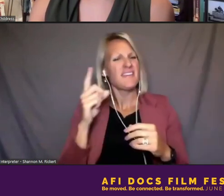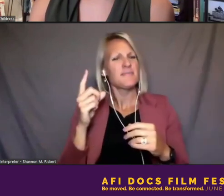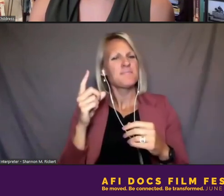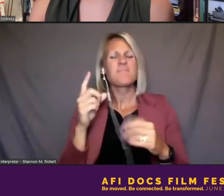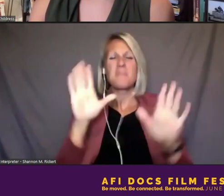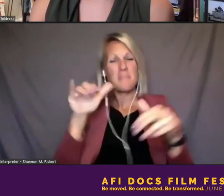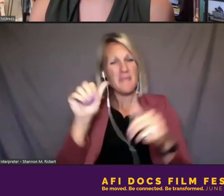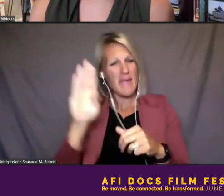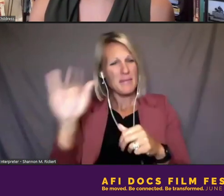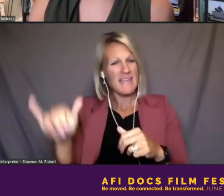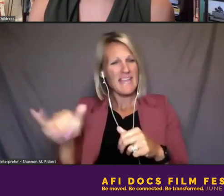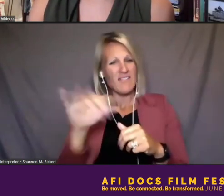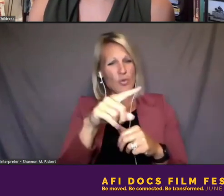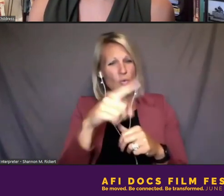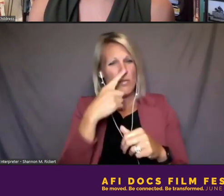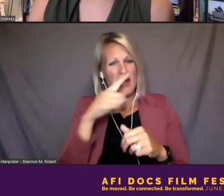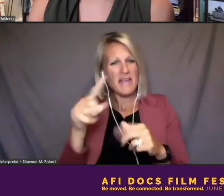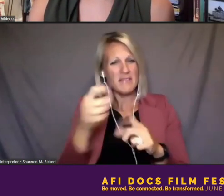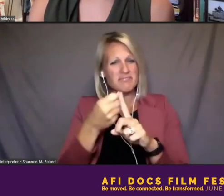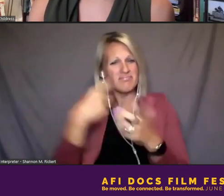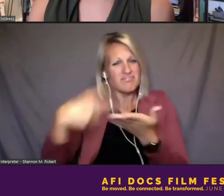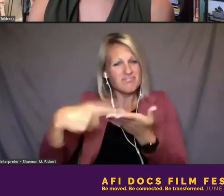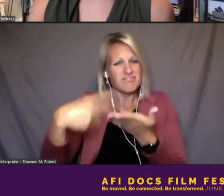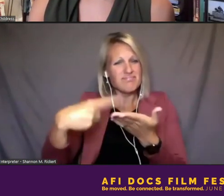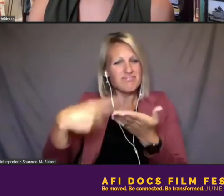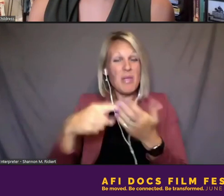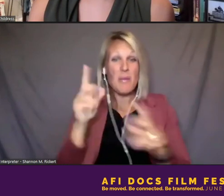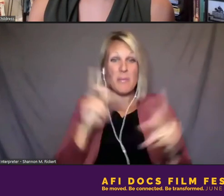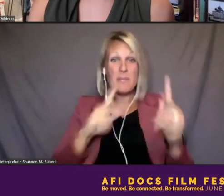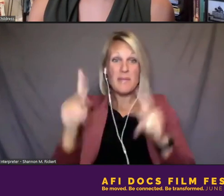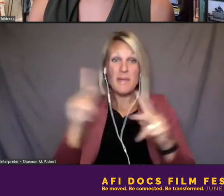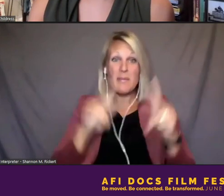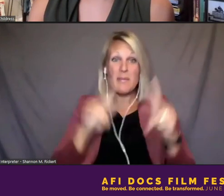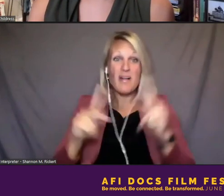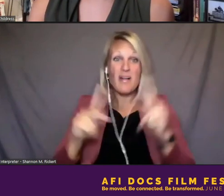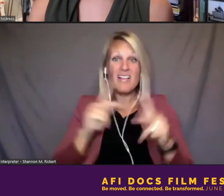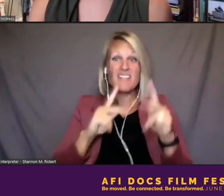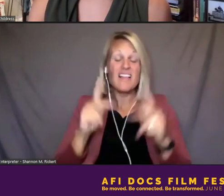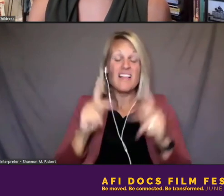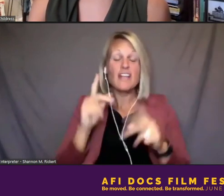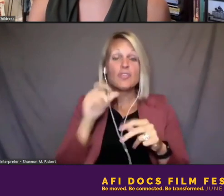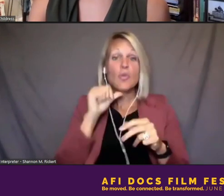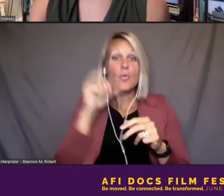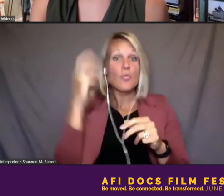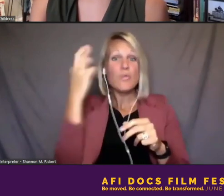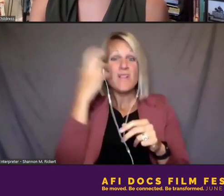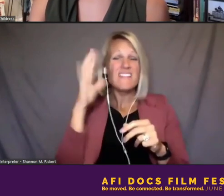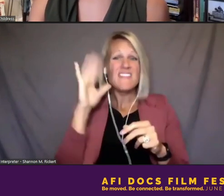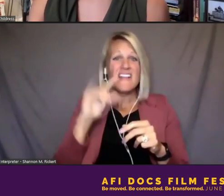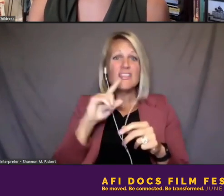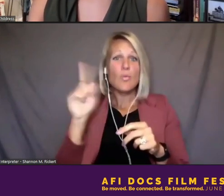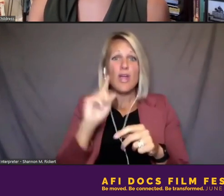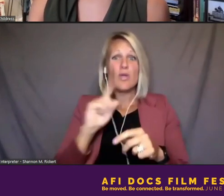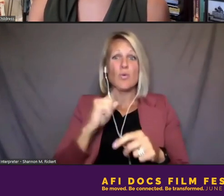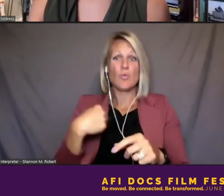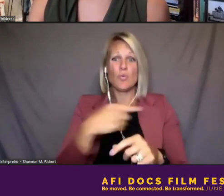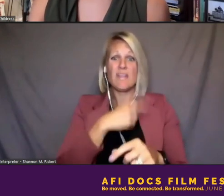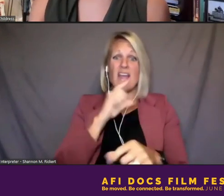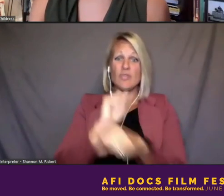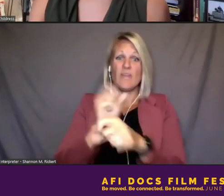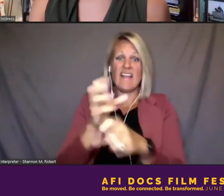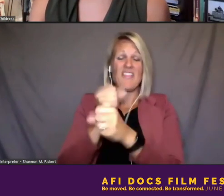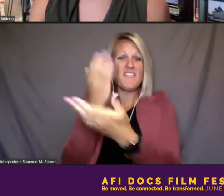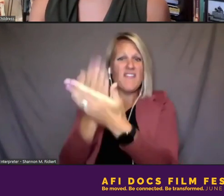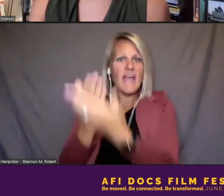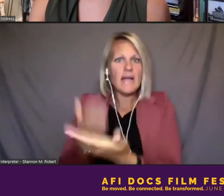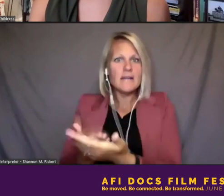don't sometimes they just don't understand that like that's actually where we get the facts, which is to just pour through death certificates, autopsy